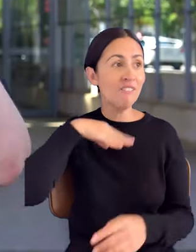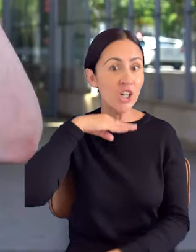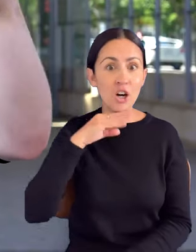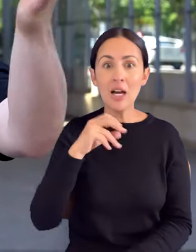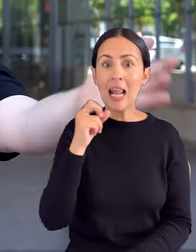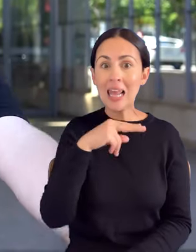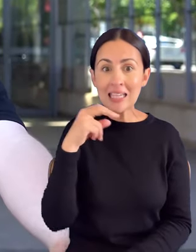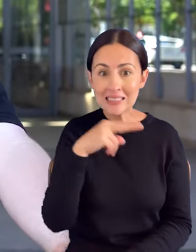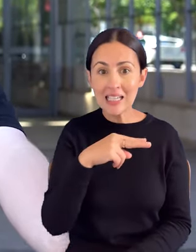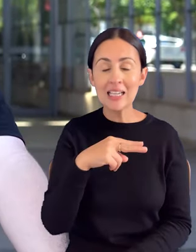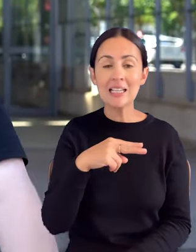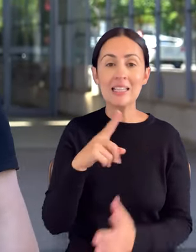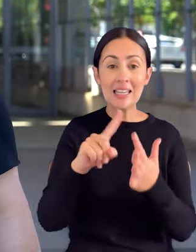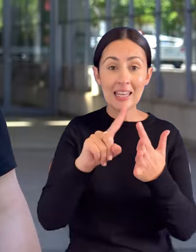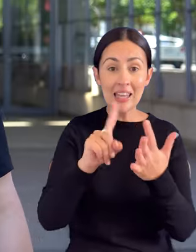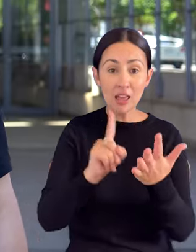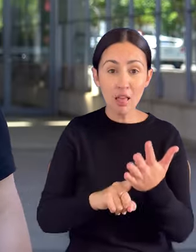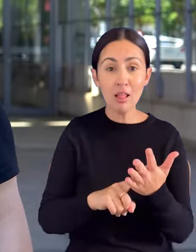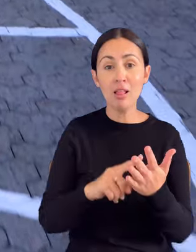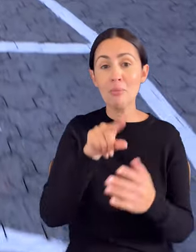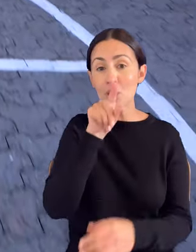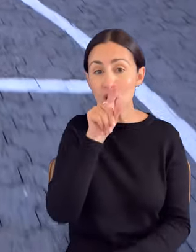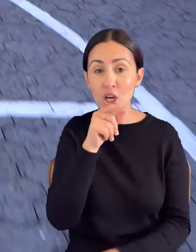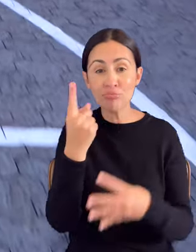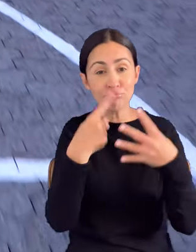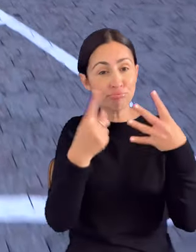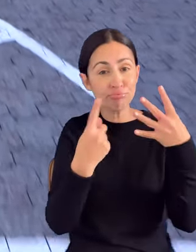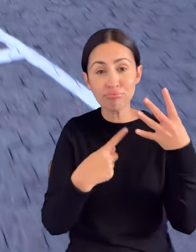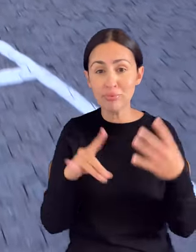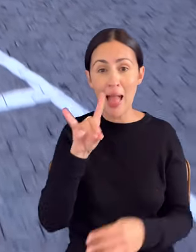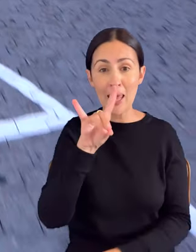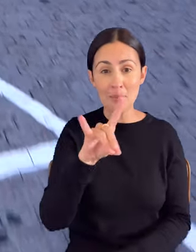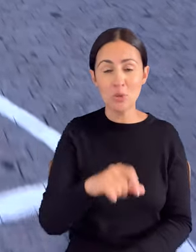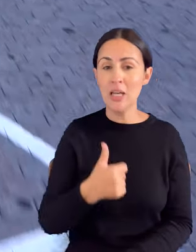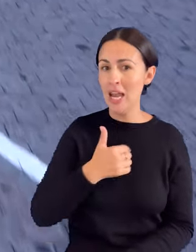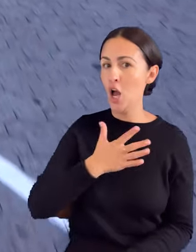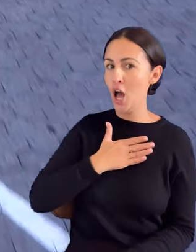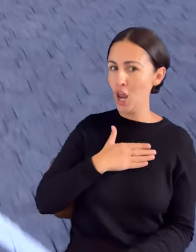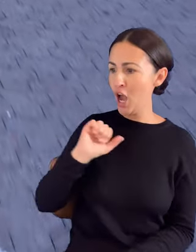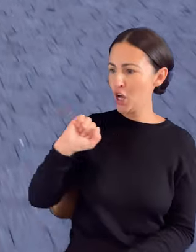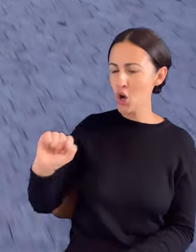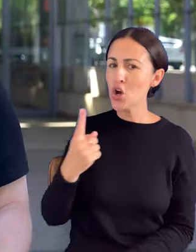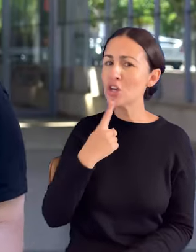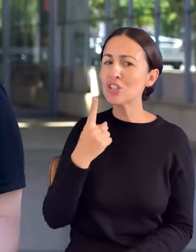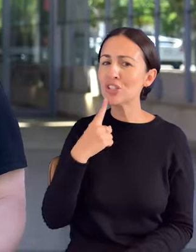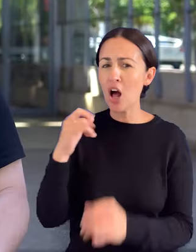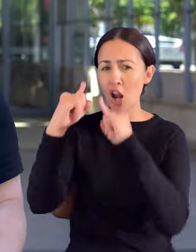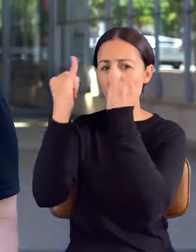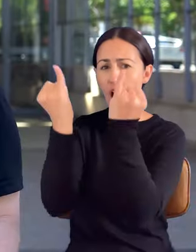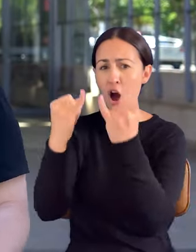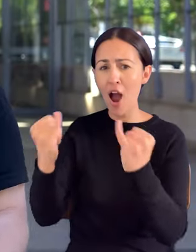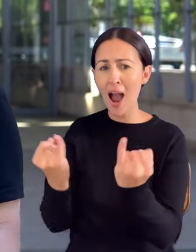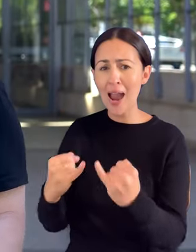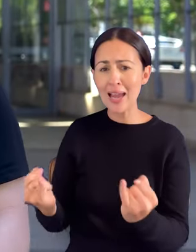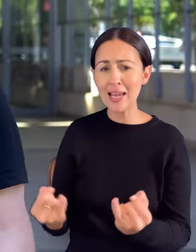eels, blue-tongued, birds. I really like Nadia's curvy lines. It's